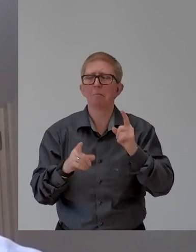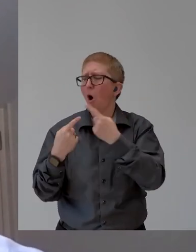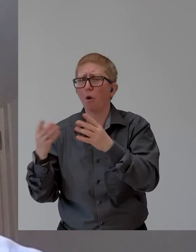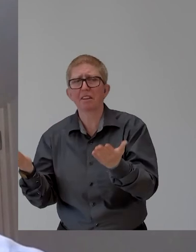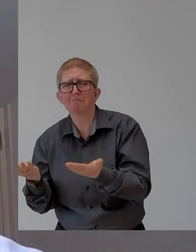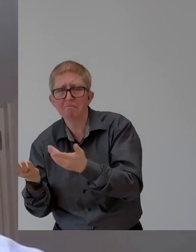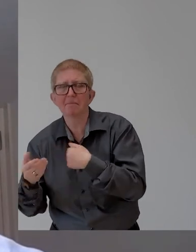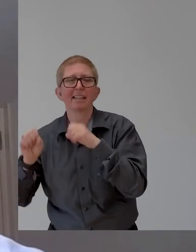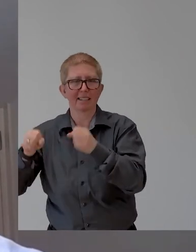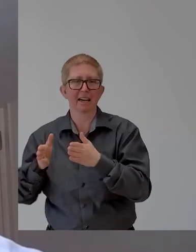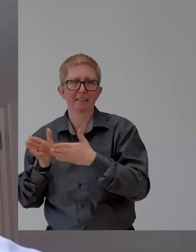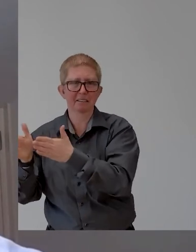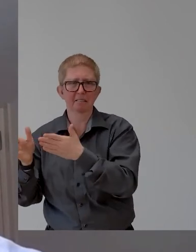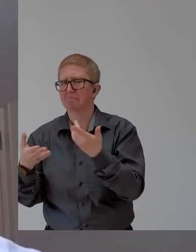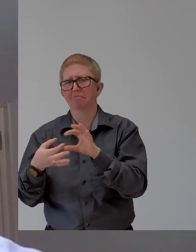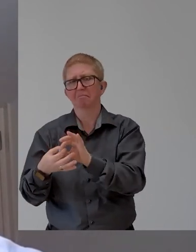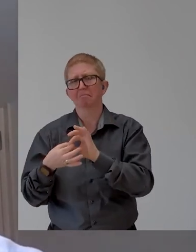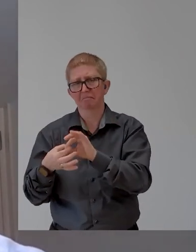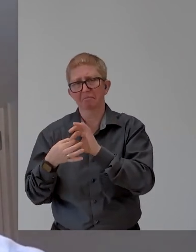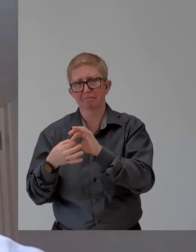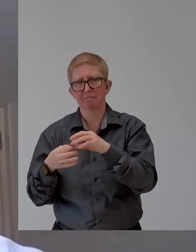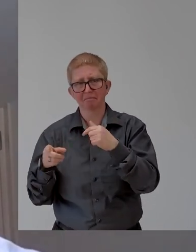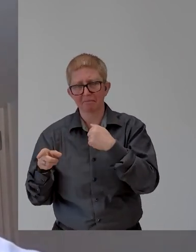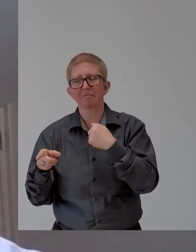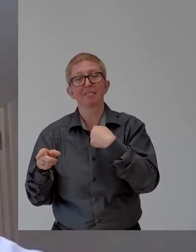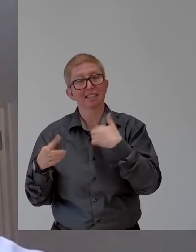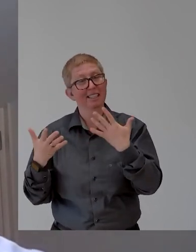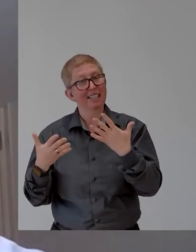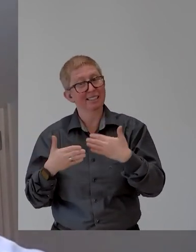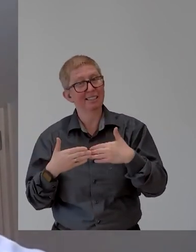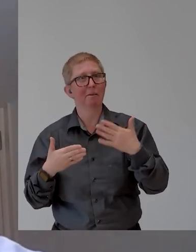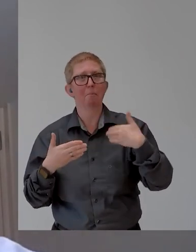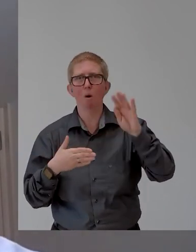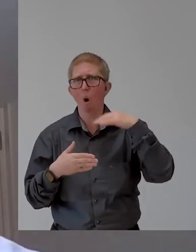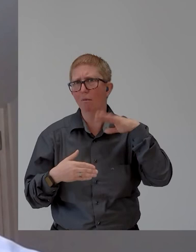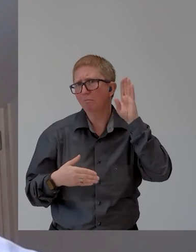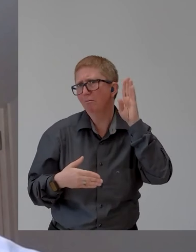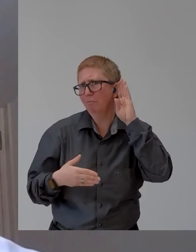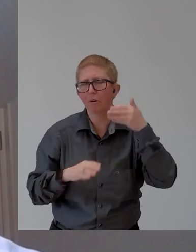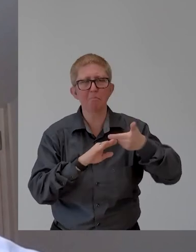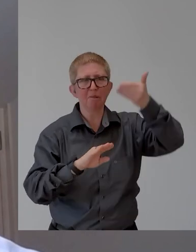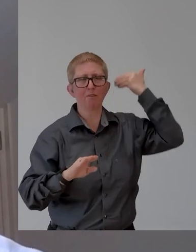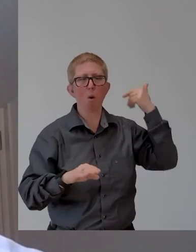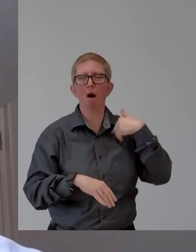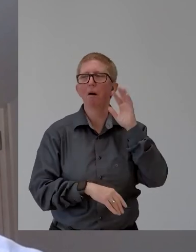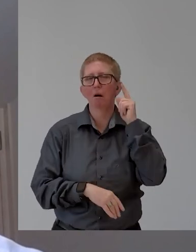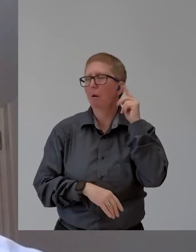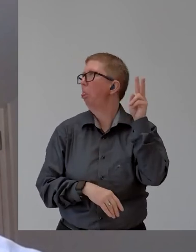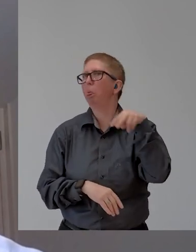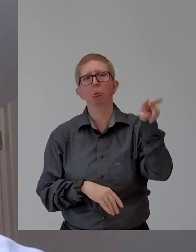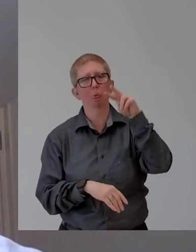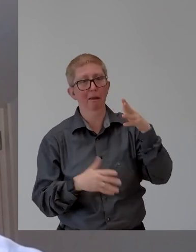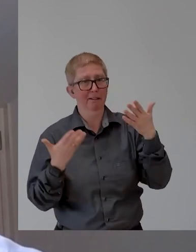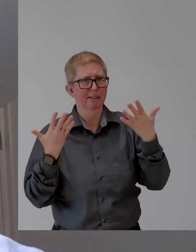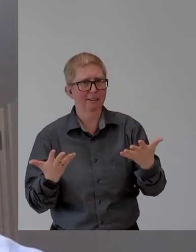listener than I was before. Trust me. And I think, you know, even my kids tell me that now. And, uh, and so,